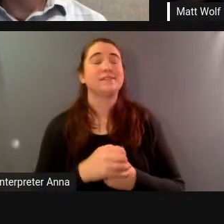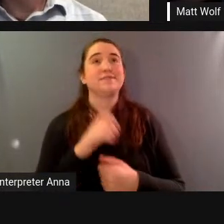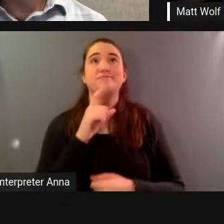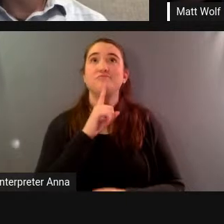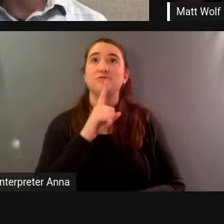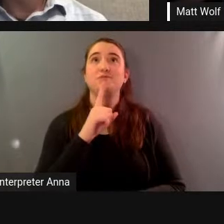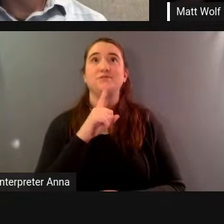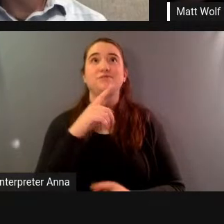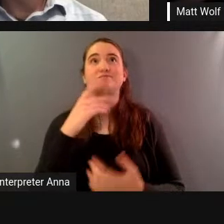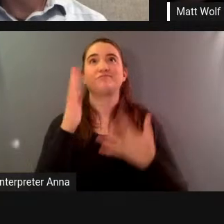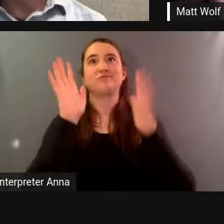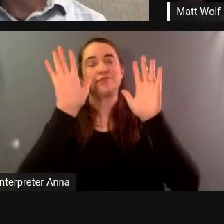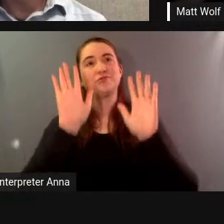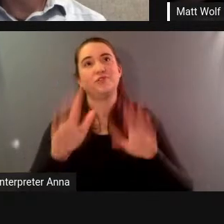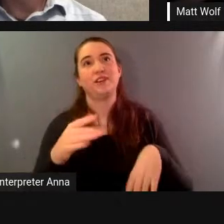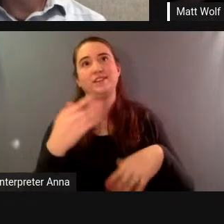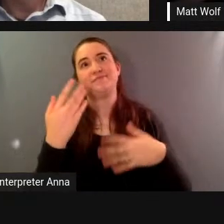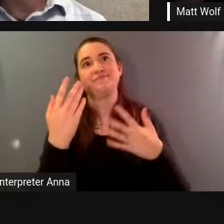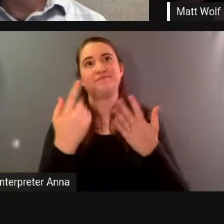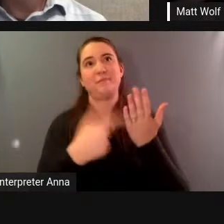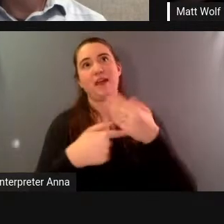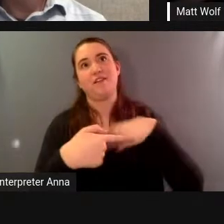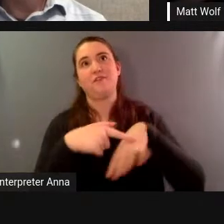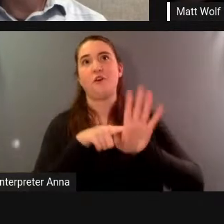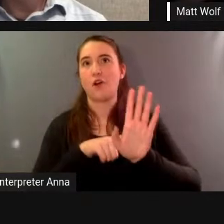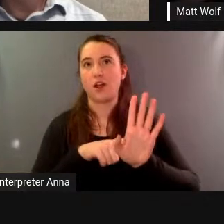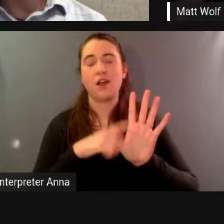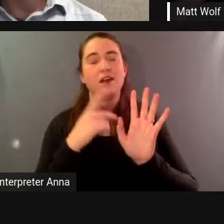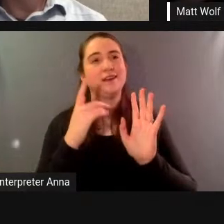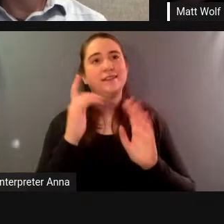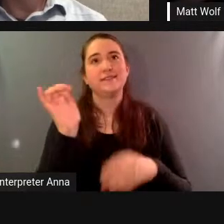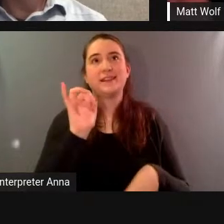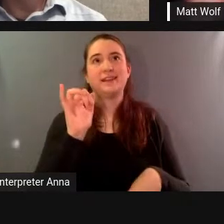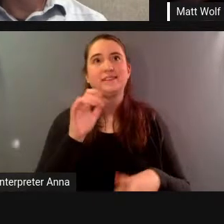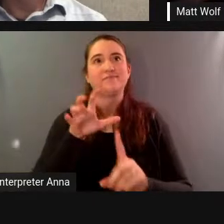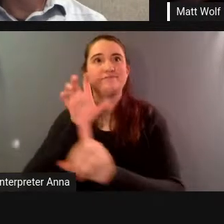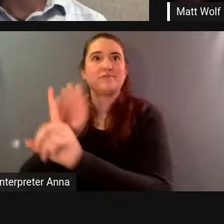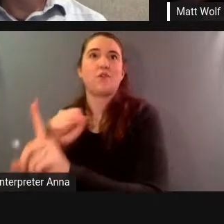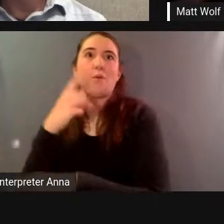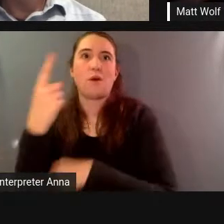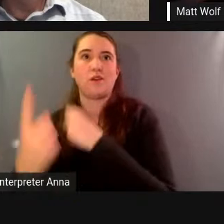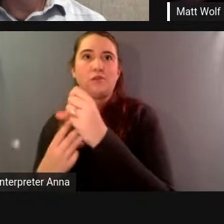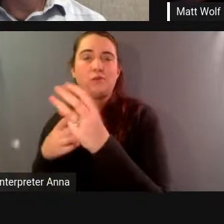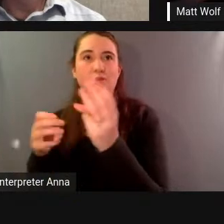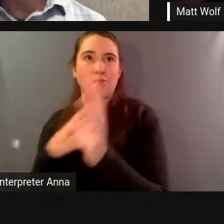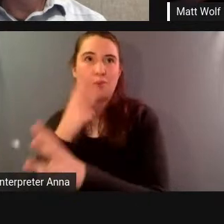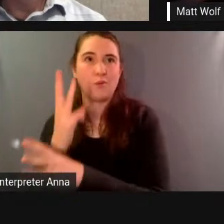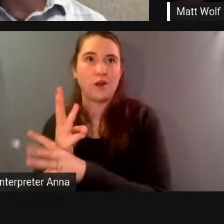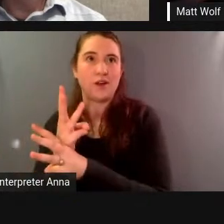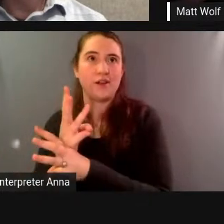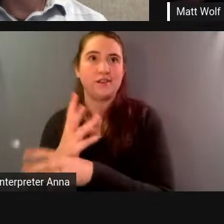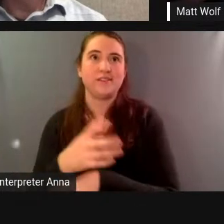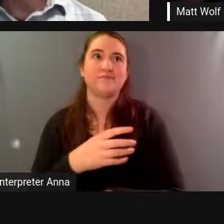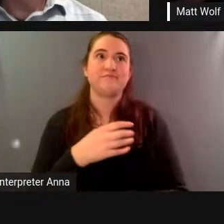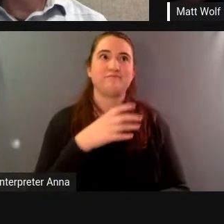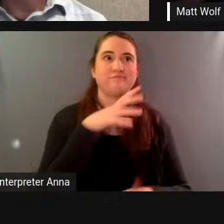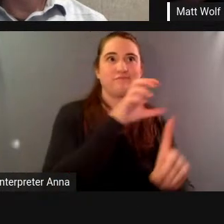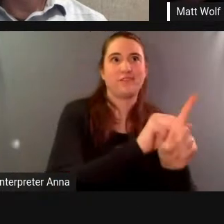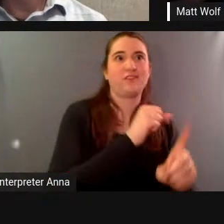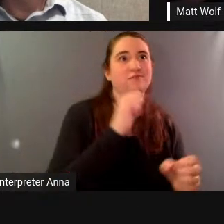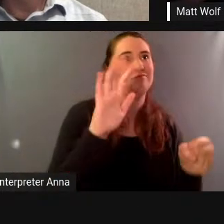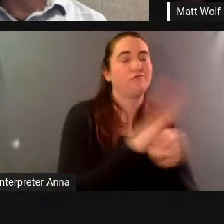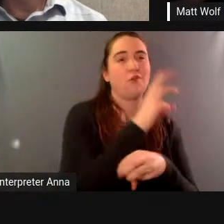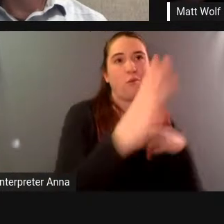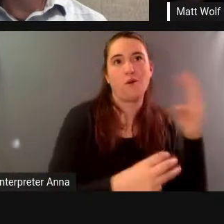for the film the takeover of biosphere 2 is like the takeover of biosphere 1 the the political and economic forces